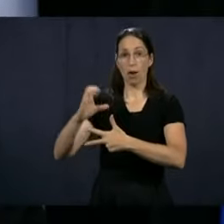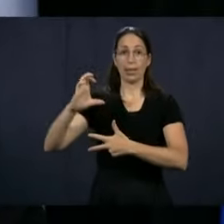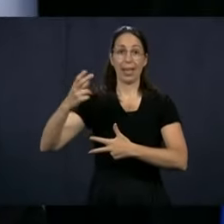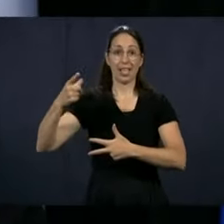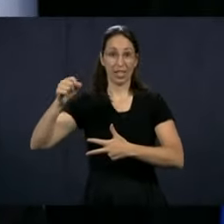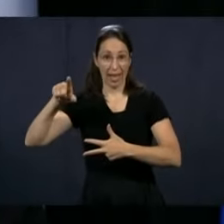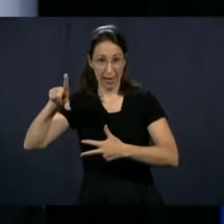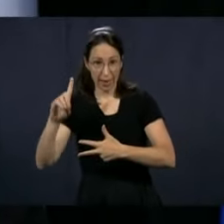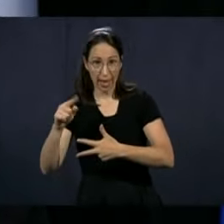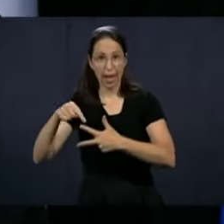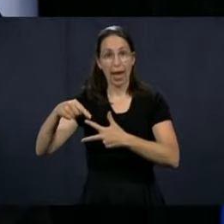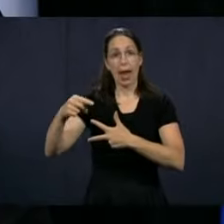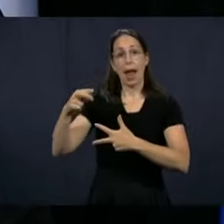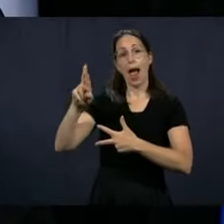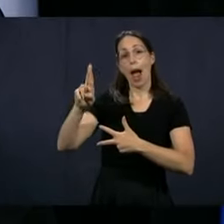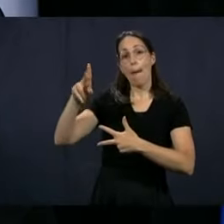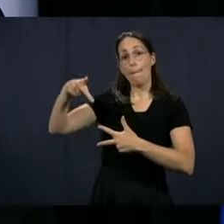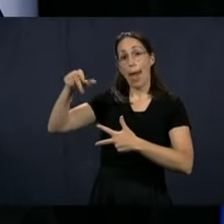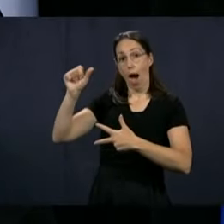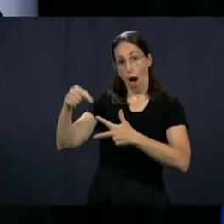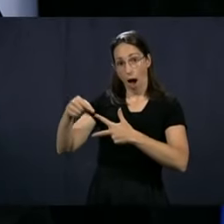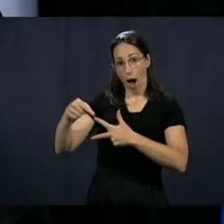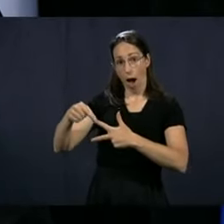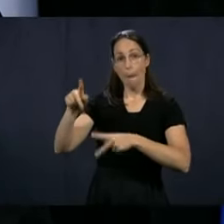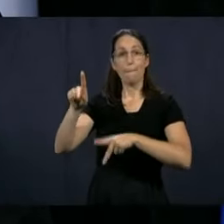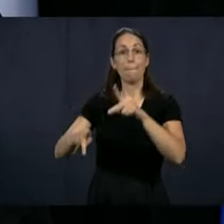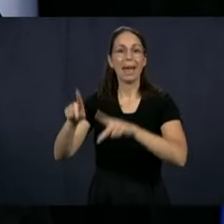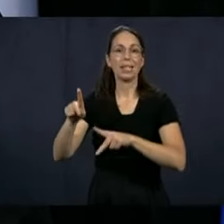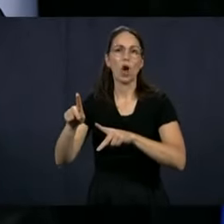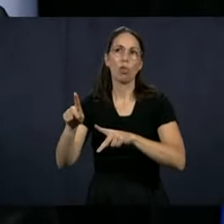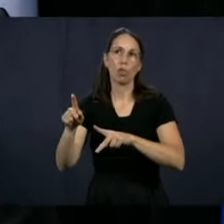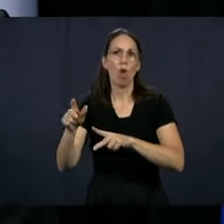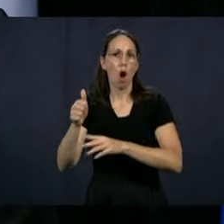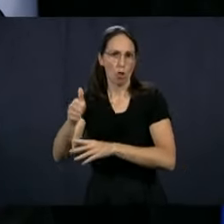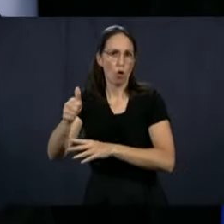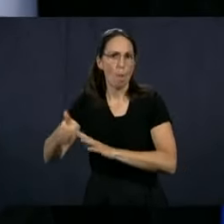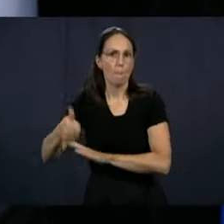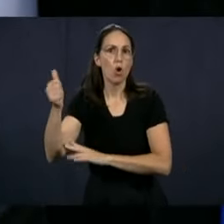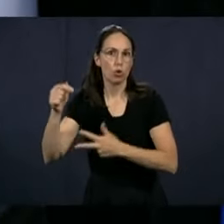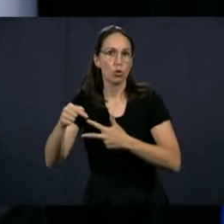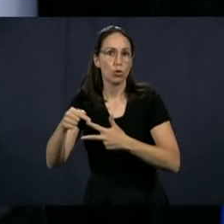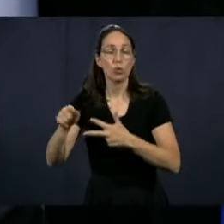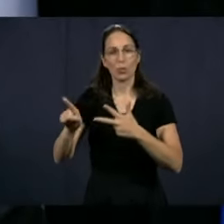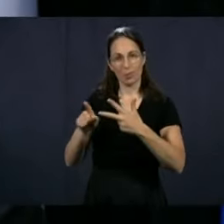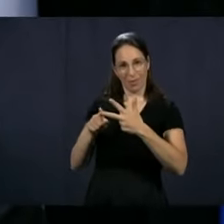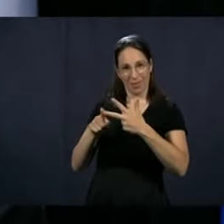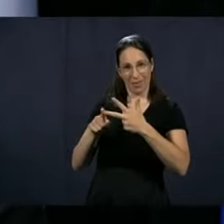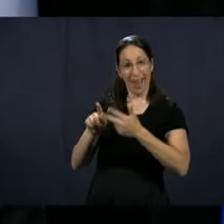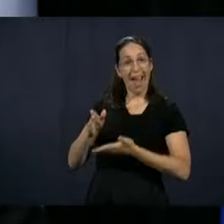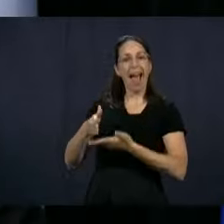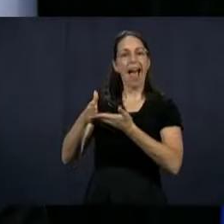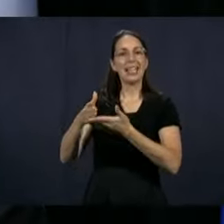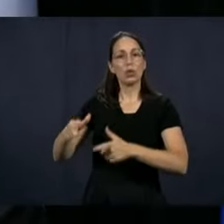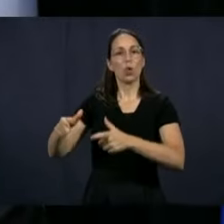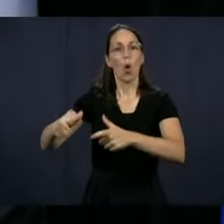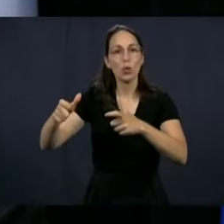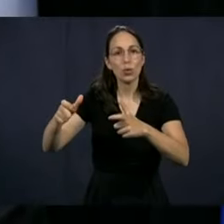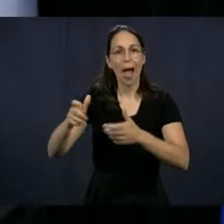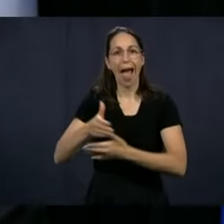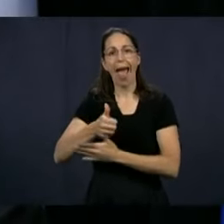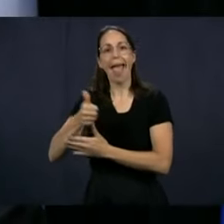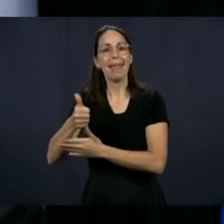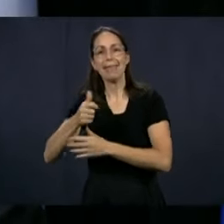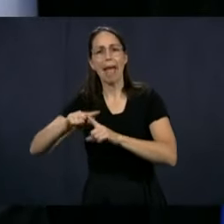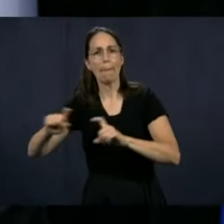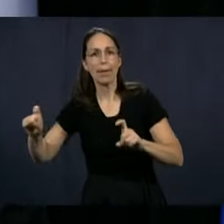CHSLDs, the RPAs for people who are more independent, and then intermediary resources